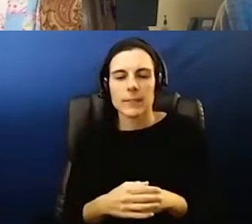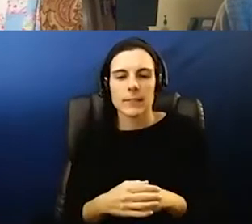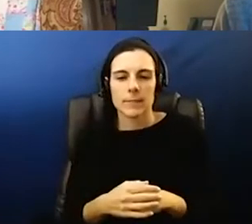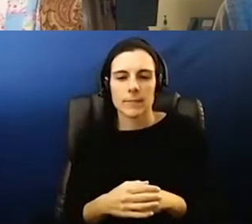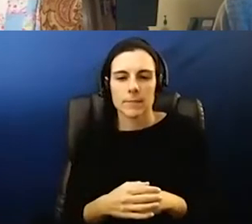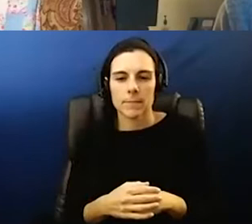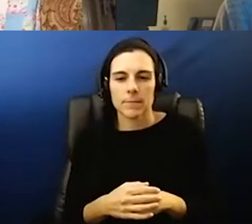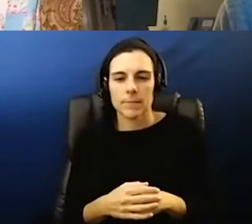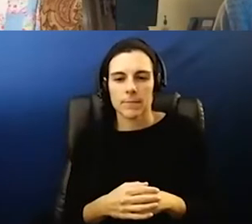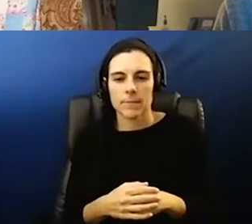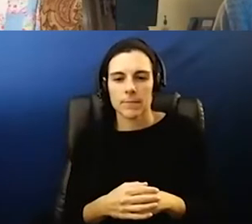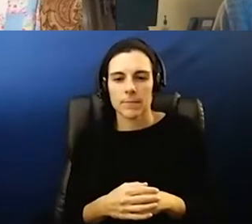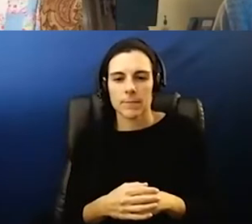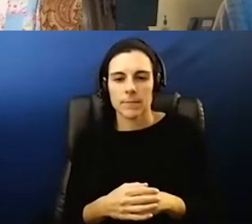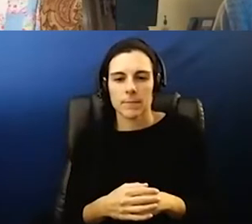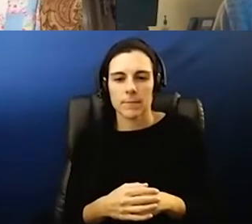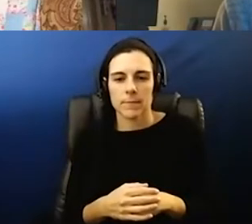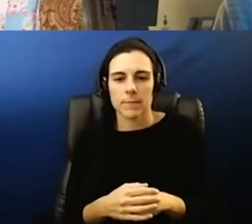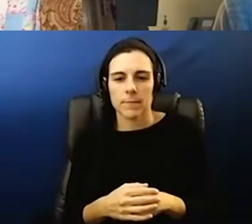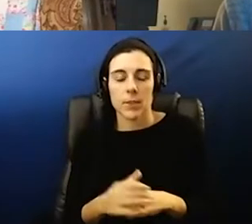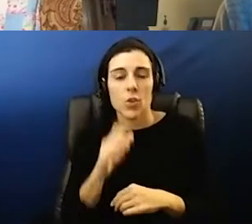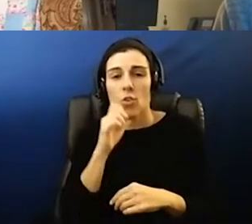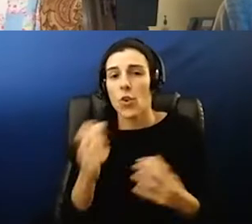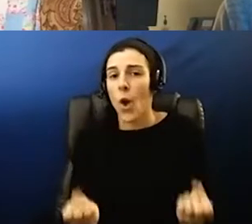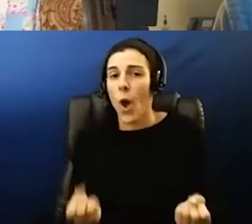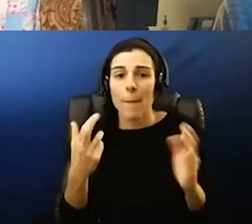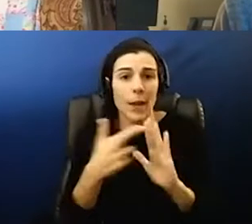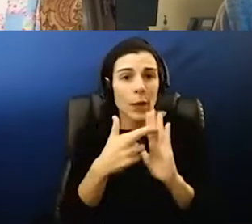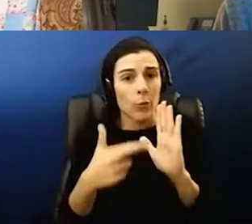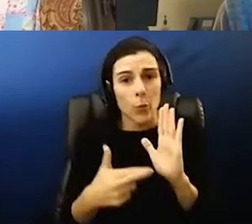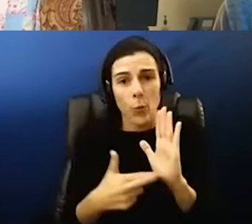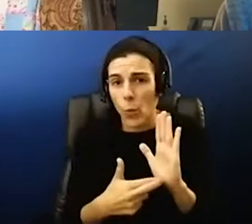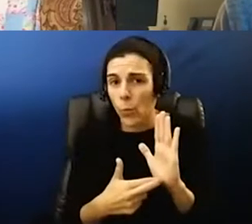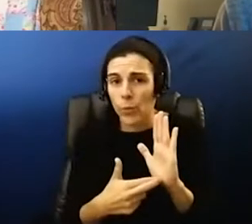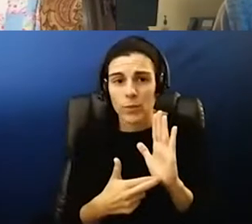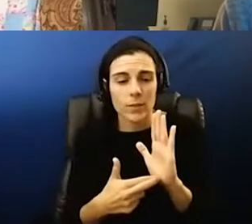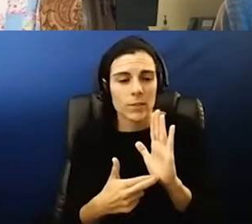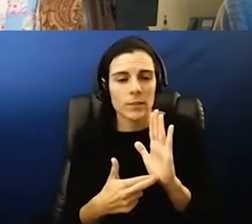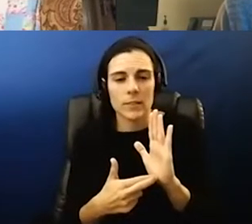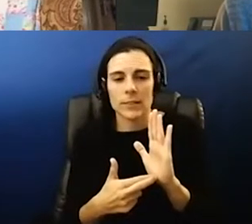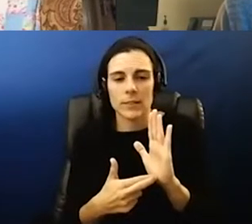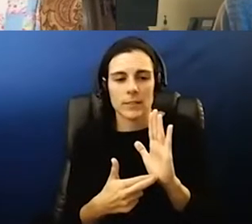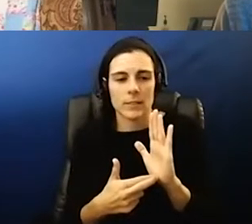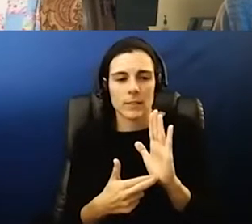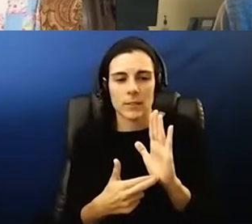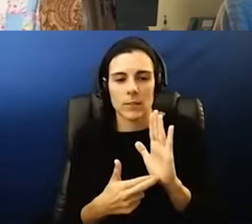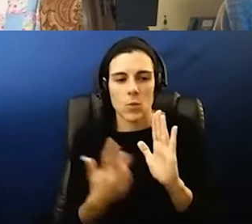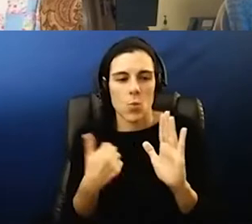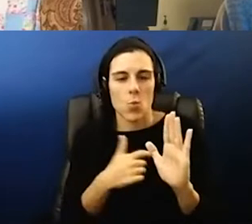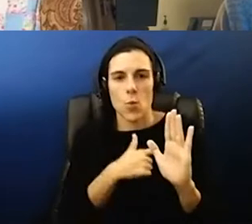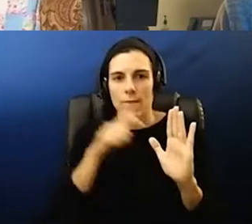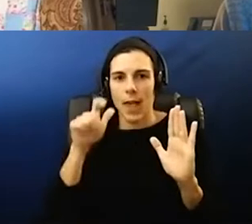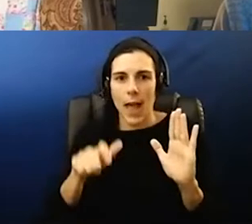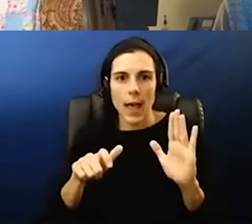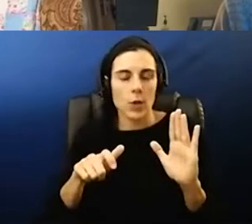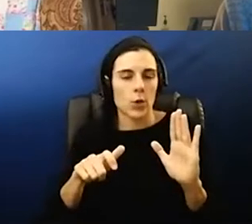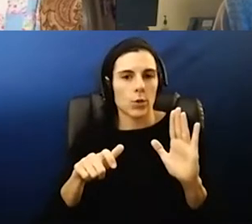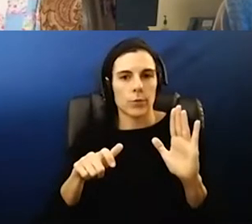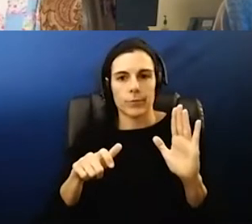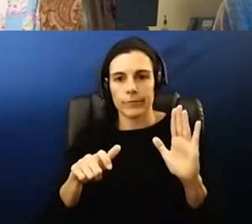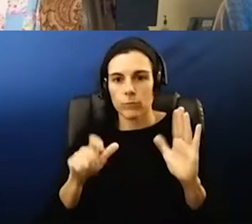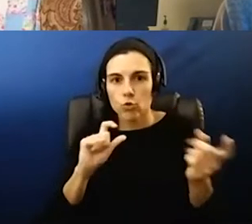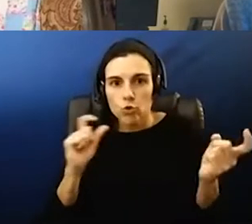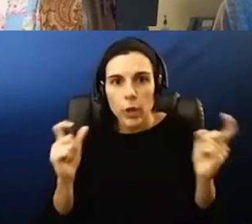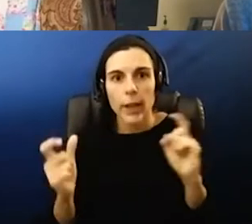in marshes there there are not many steadfast rules to many of this much of this because we've had to be able to you know to to